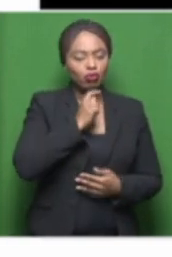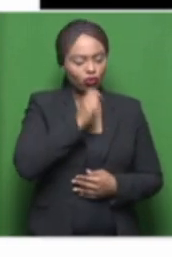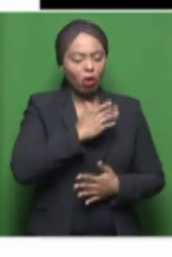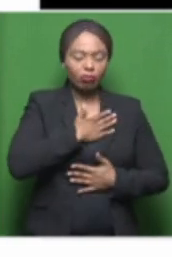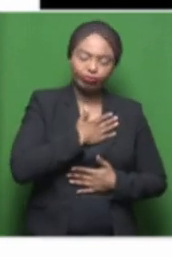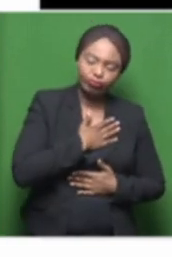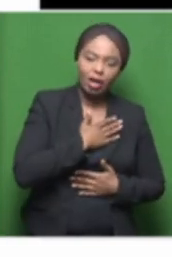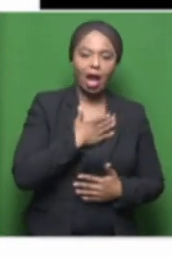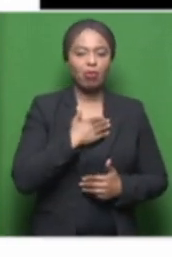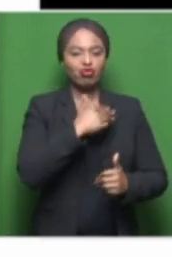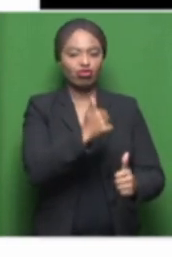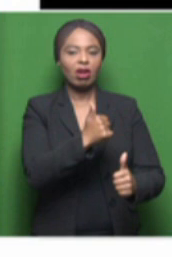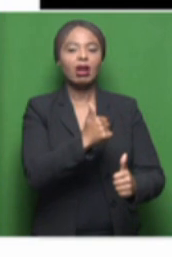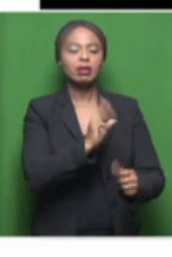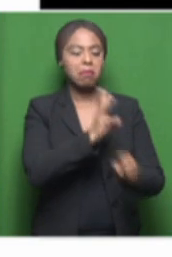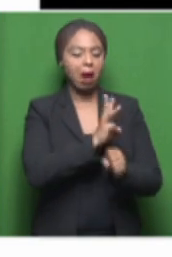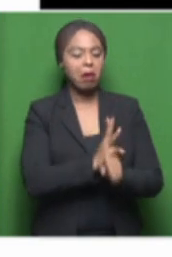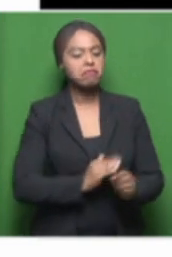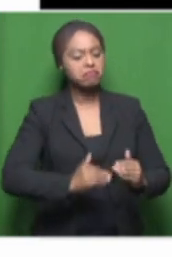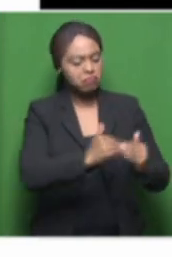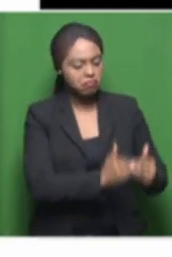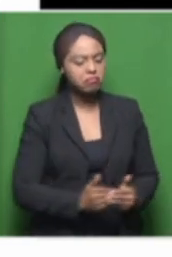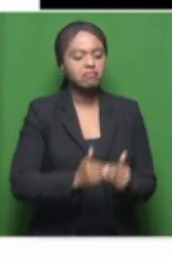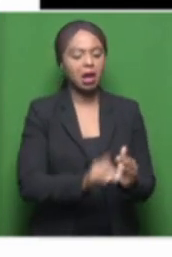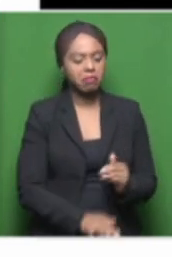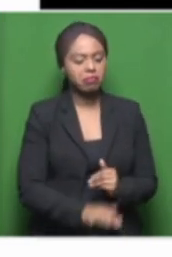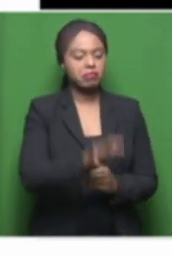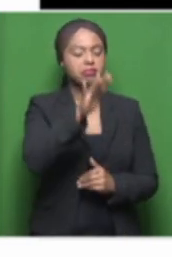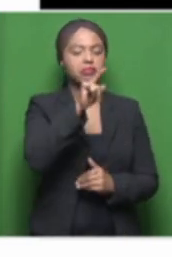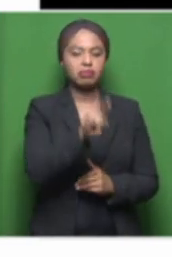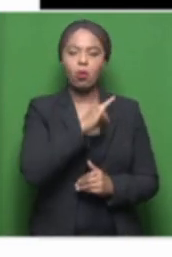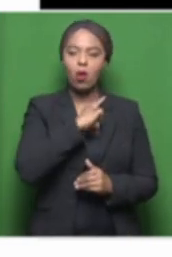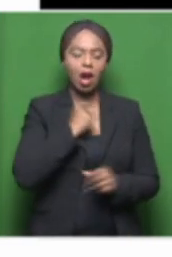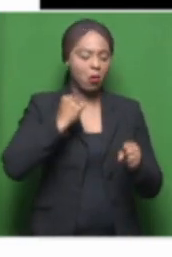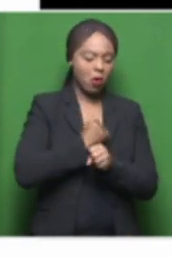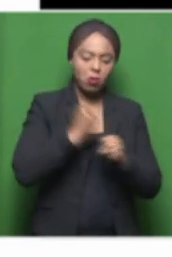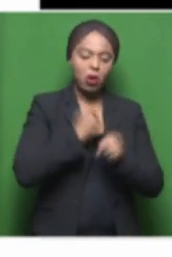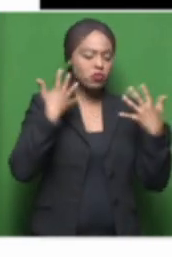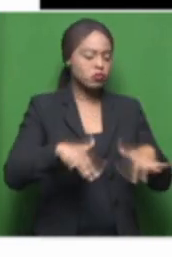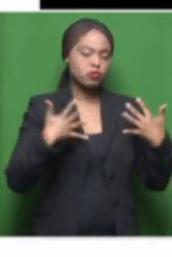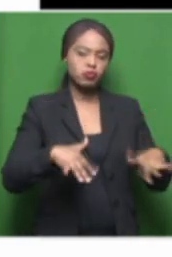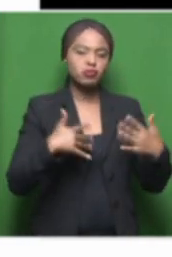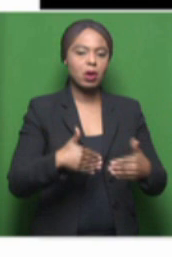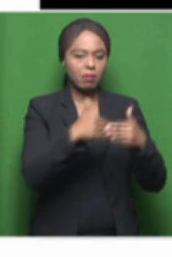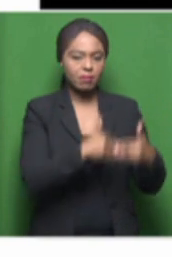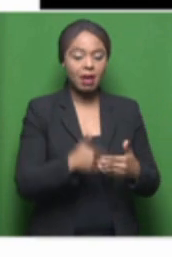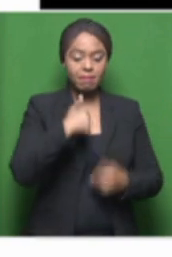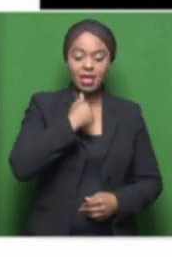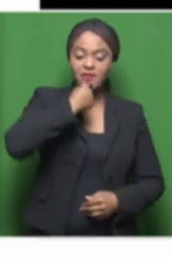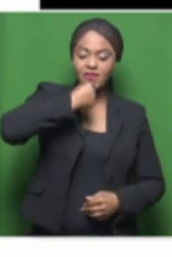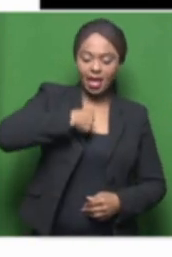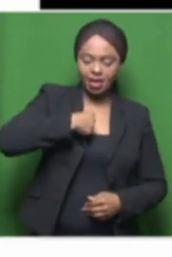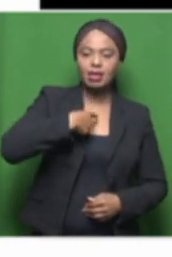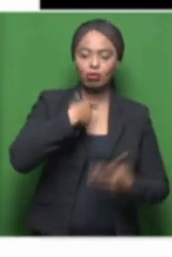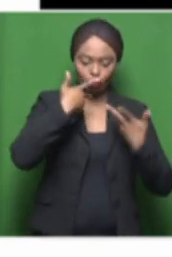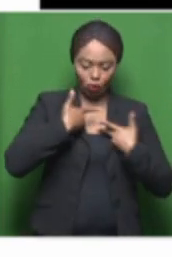Mm-hmm. And, I'm a proud gay man. So I want to celebrate that